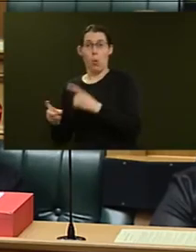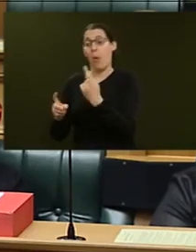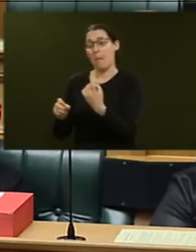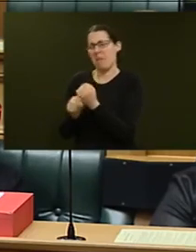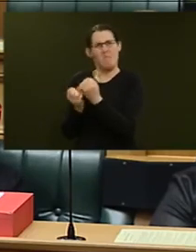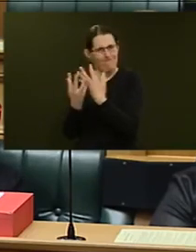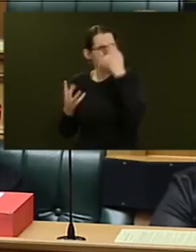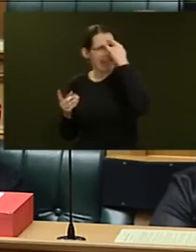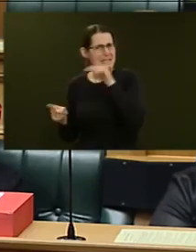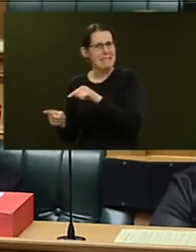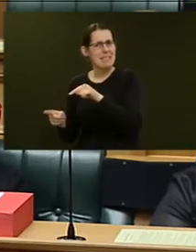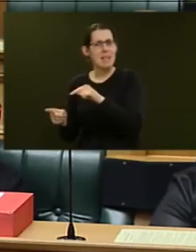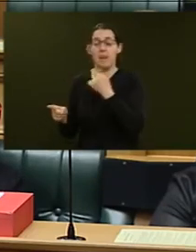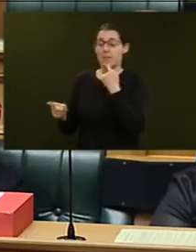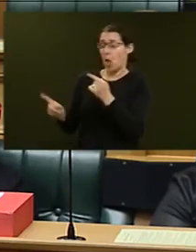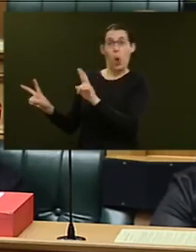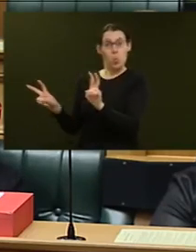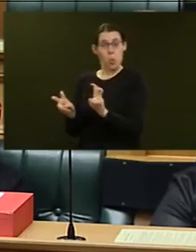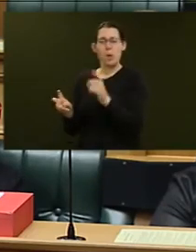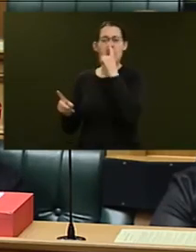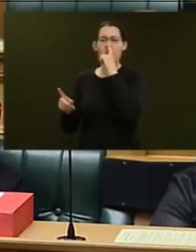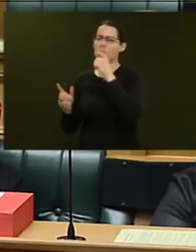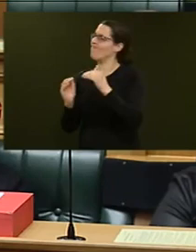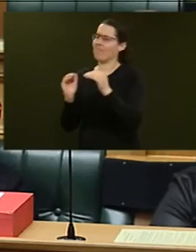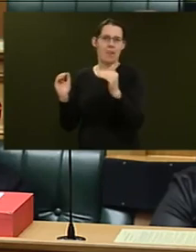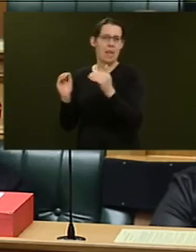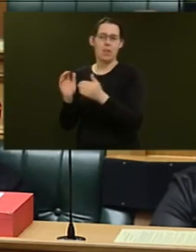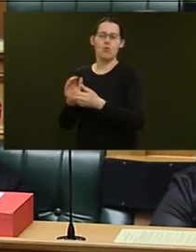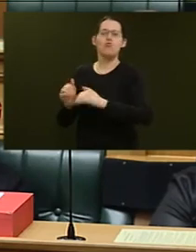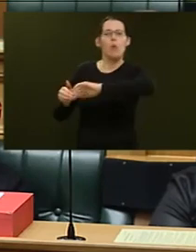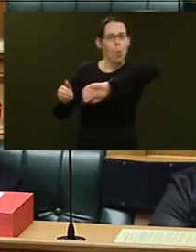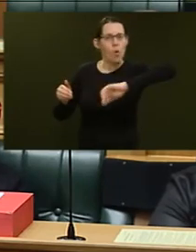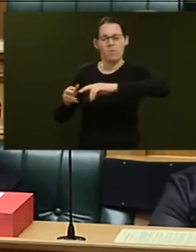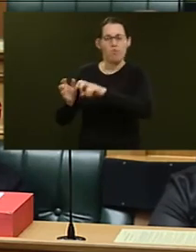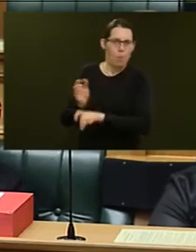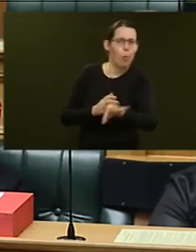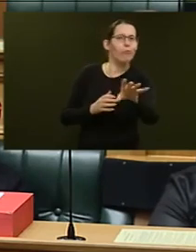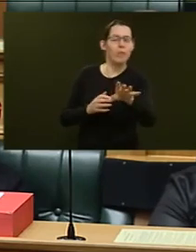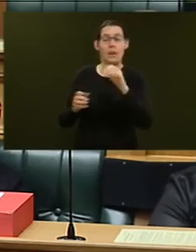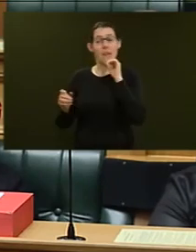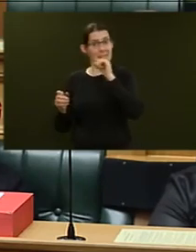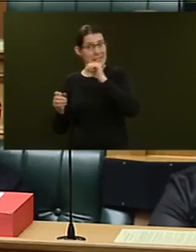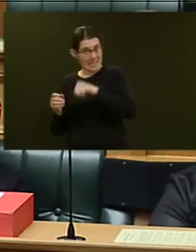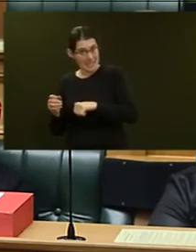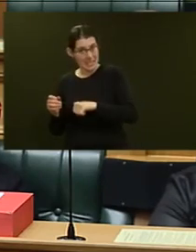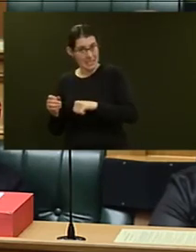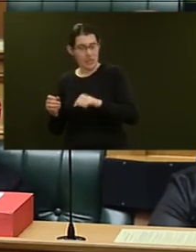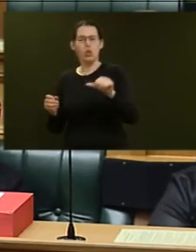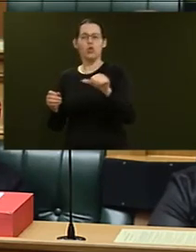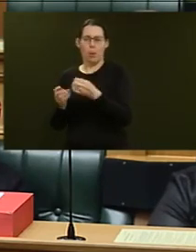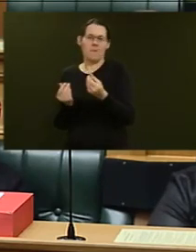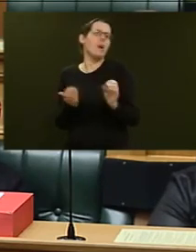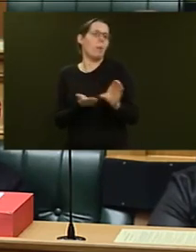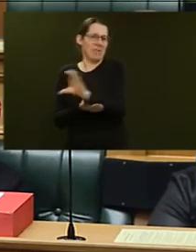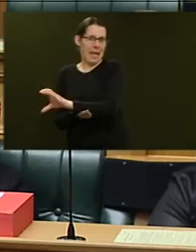people were unfairly removed. If that's the case, they should be compensated and Housing New Zealand management should answer for it. Mr